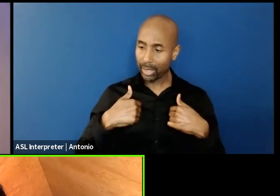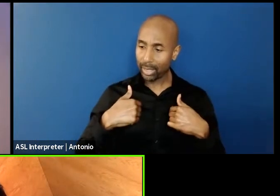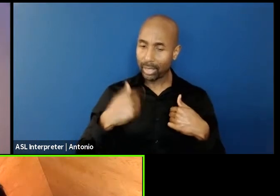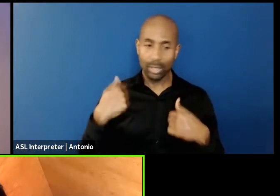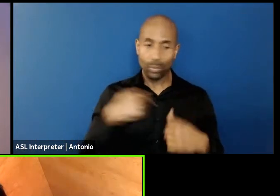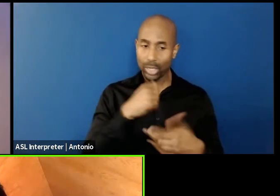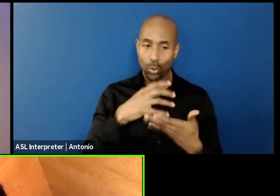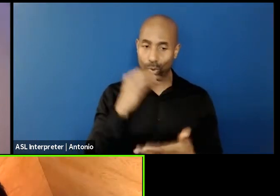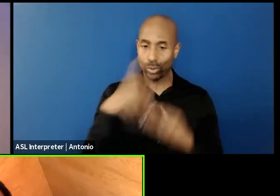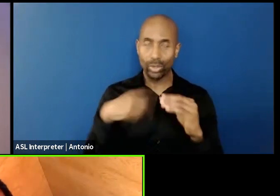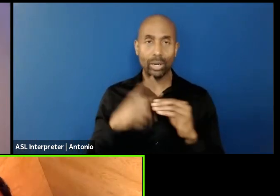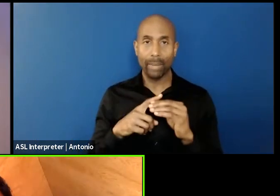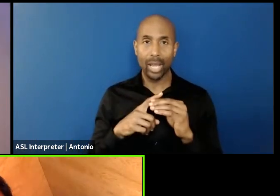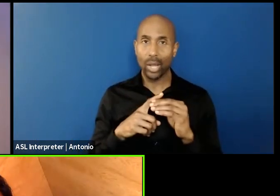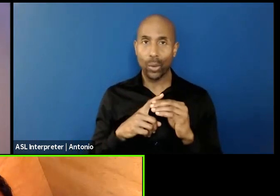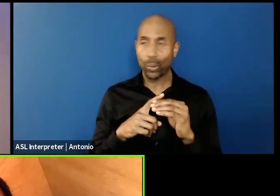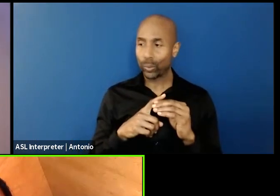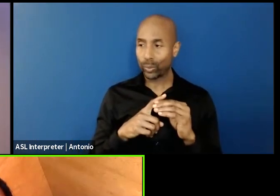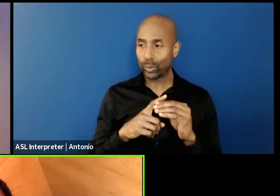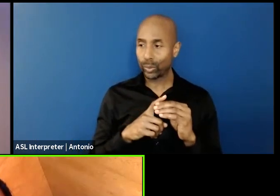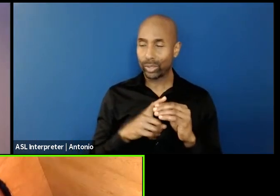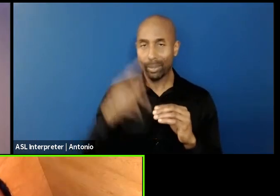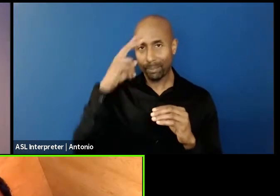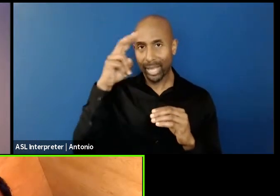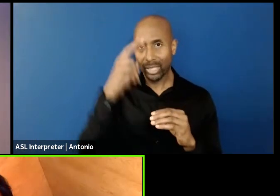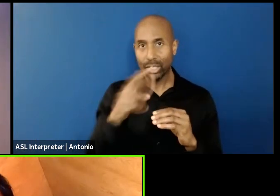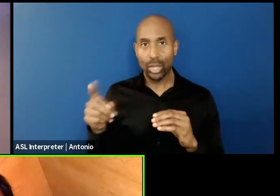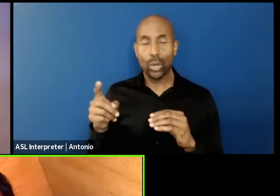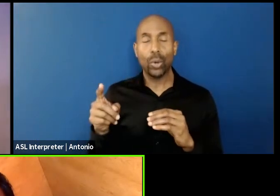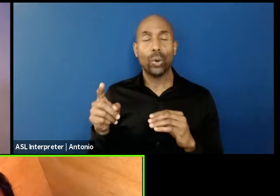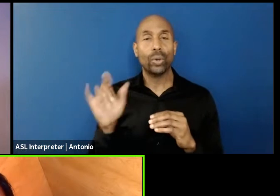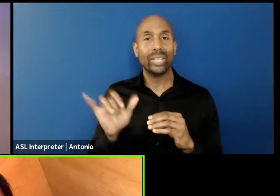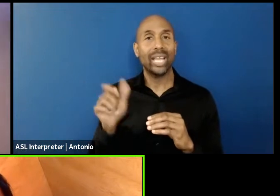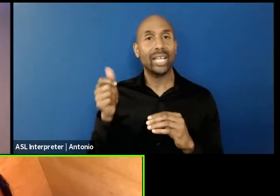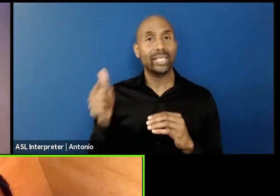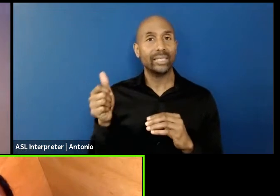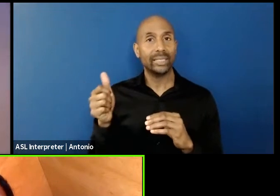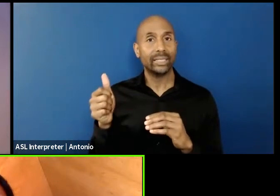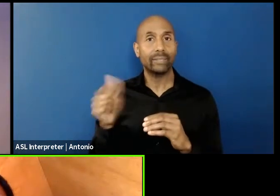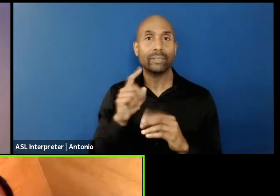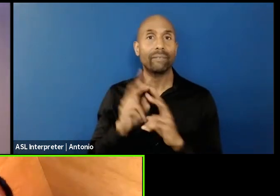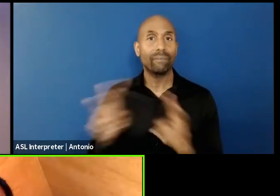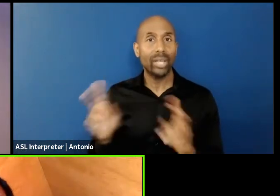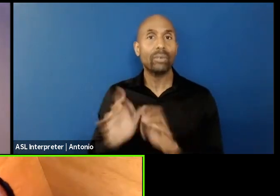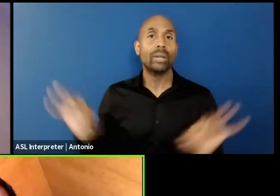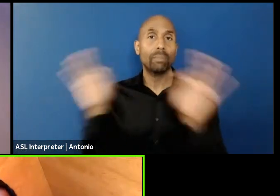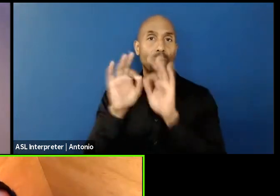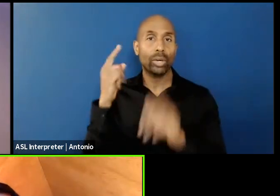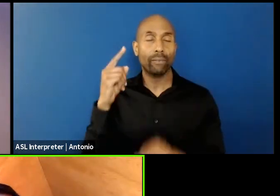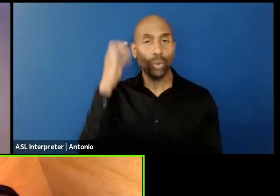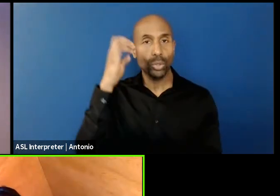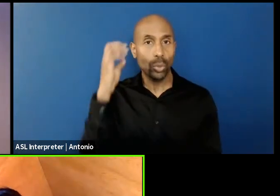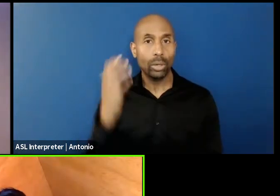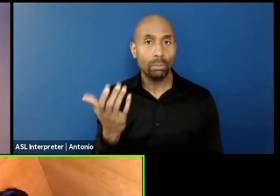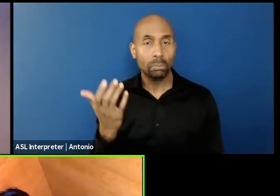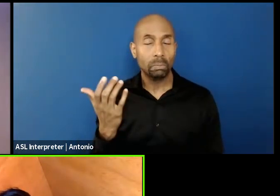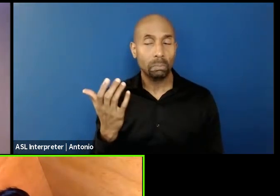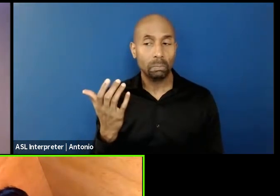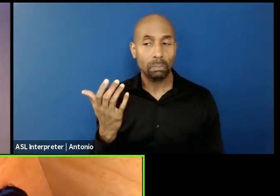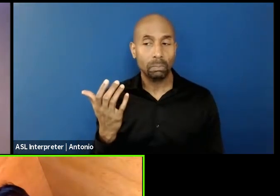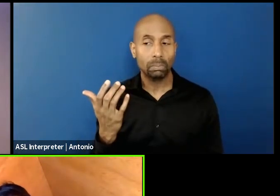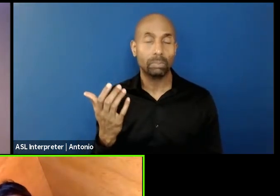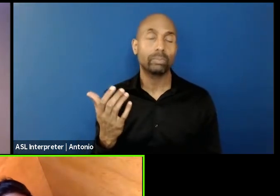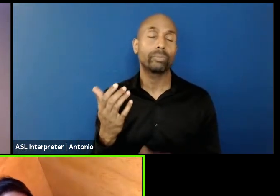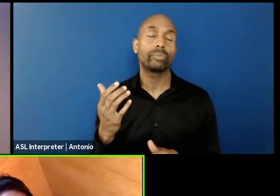about Mexico in the sense that it was so important for Europe, right? So in many